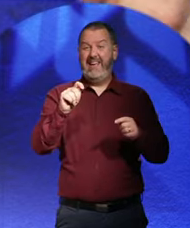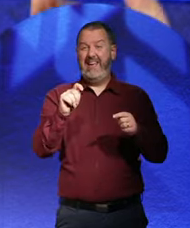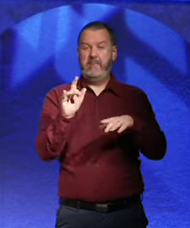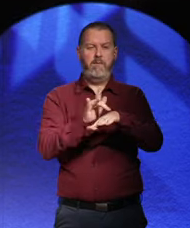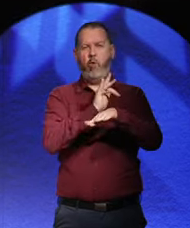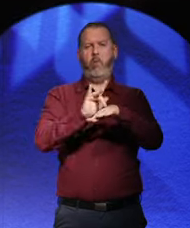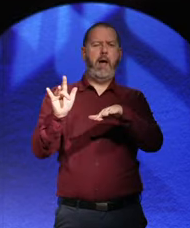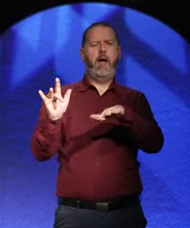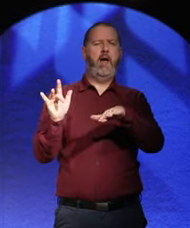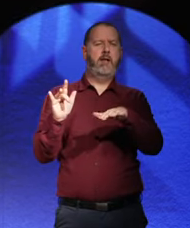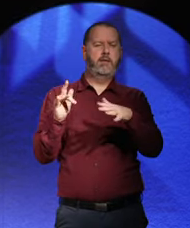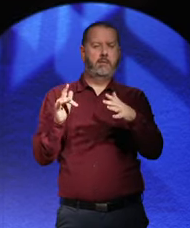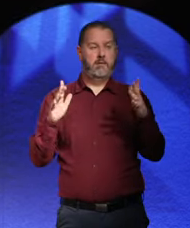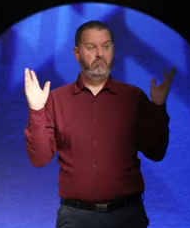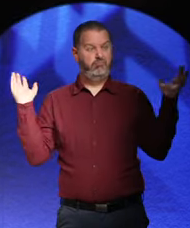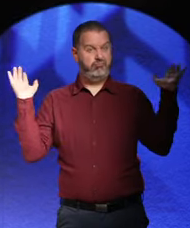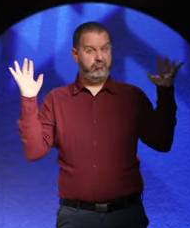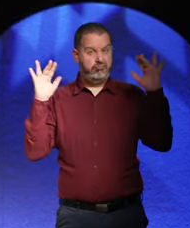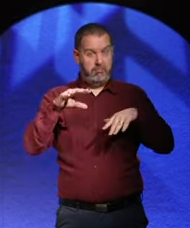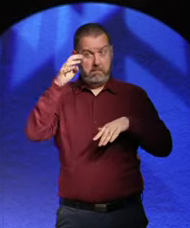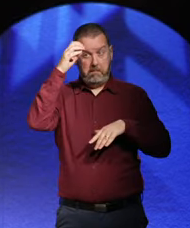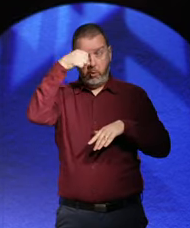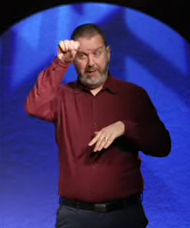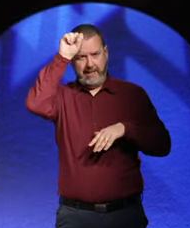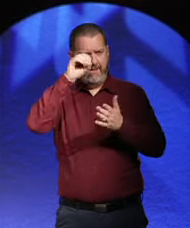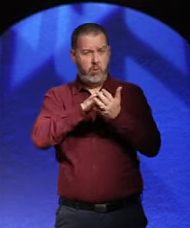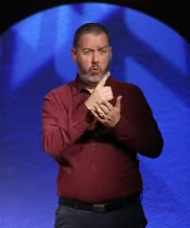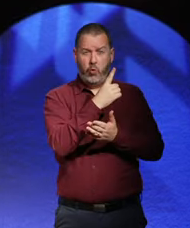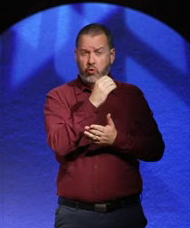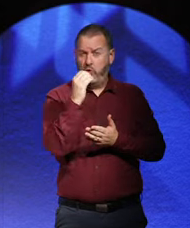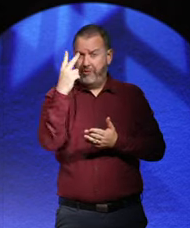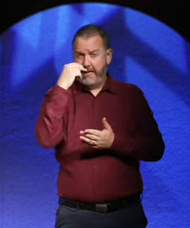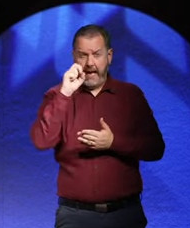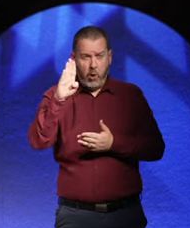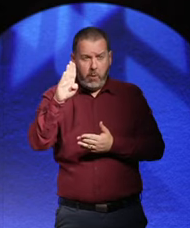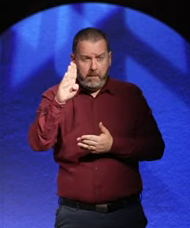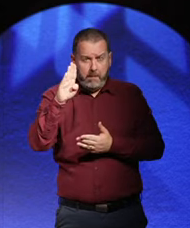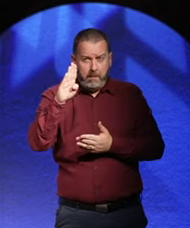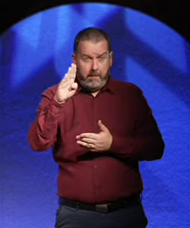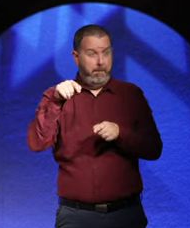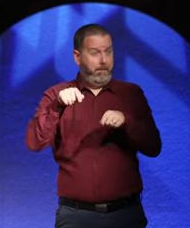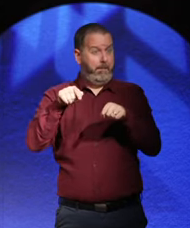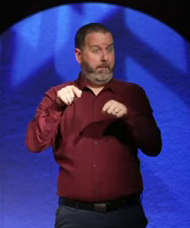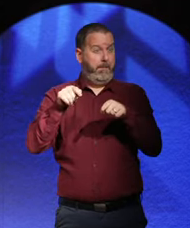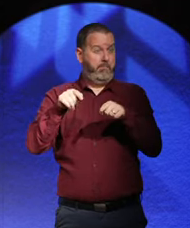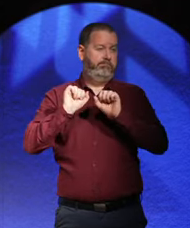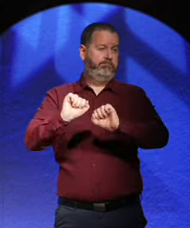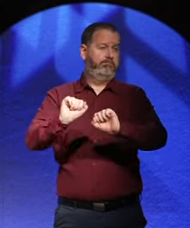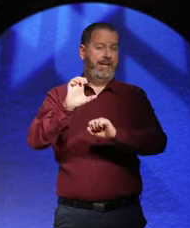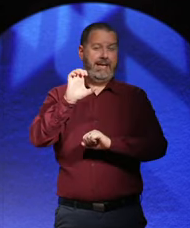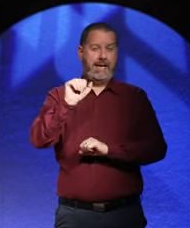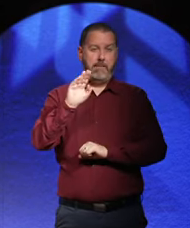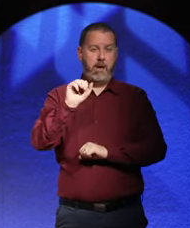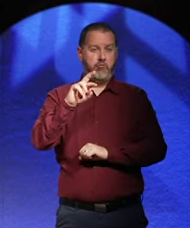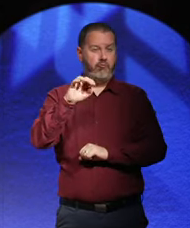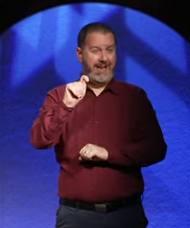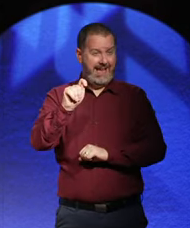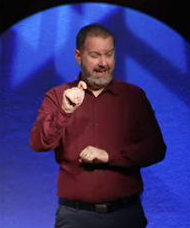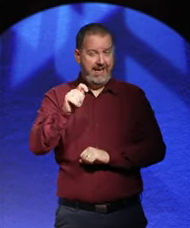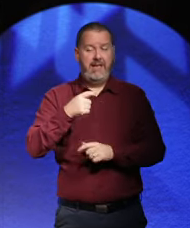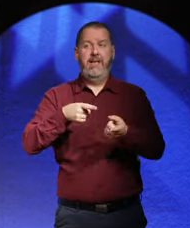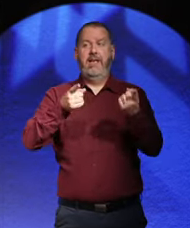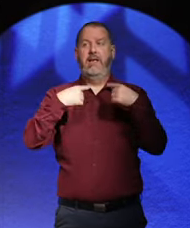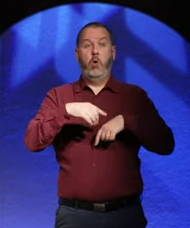cabaret scene. With, you know, a hundred nightclubs, the cabaret scene. The cabaret scene... Berlin. In Berlin, yeah. And, you know, there was a hundred